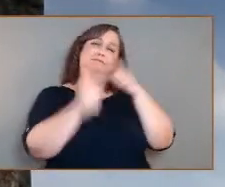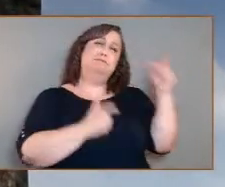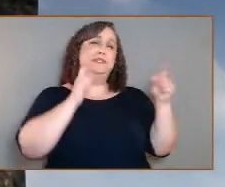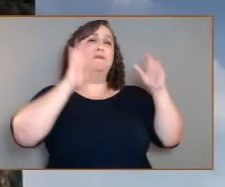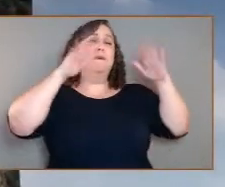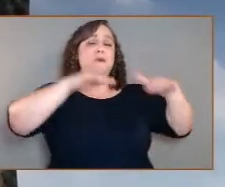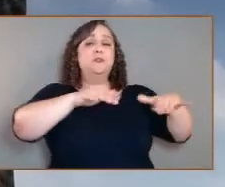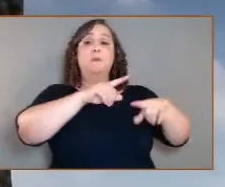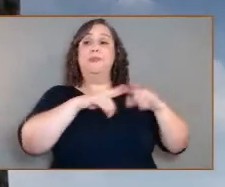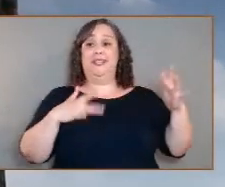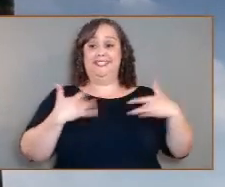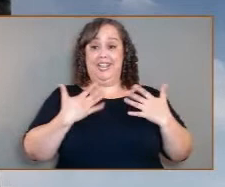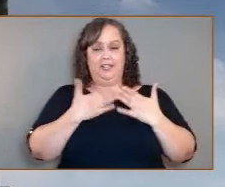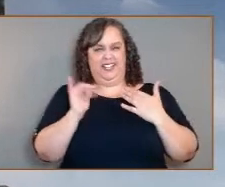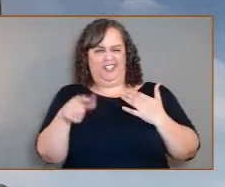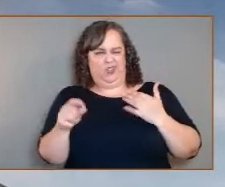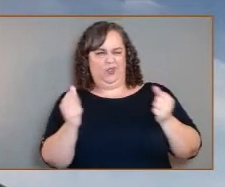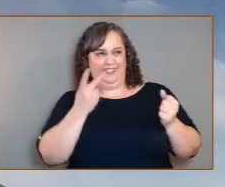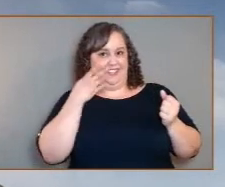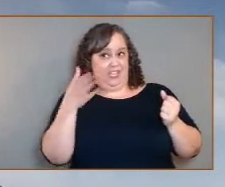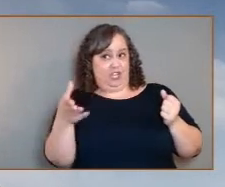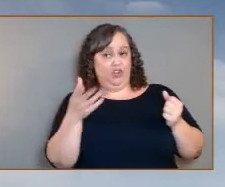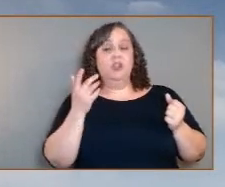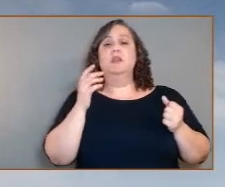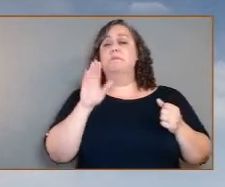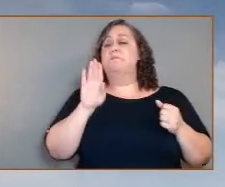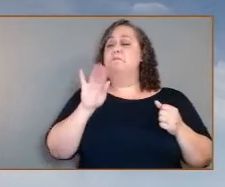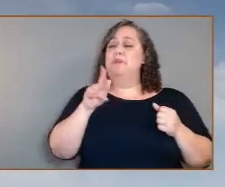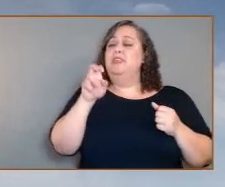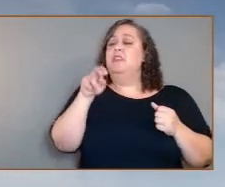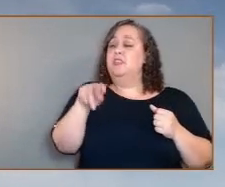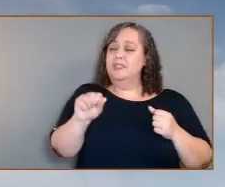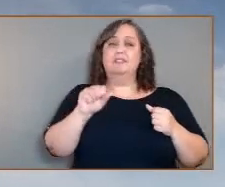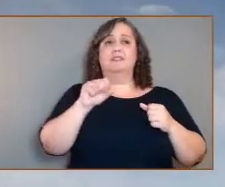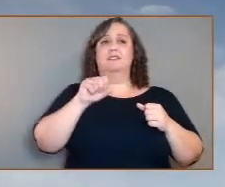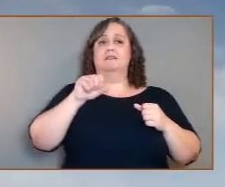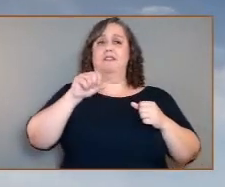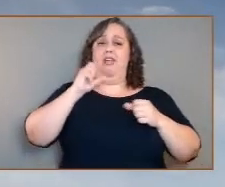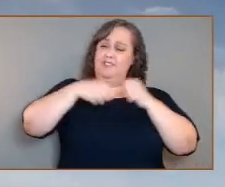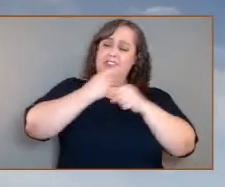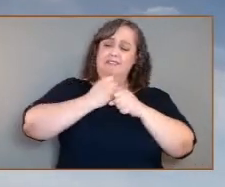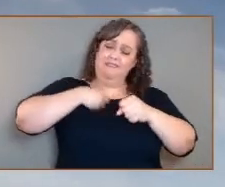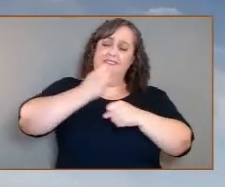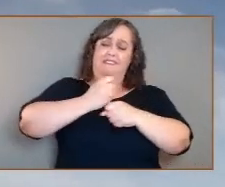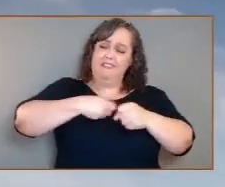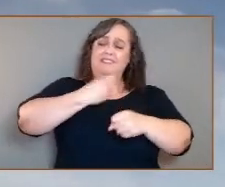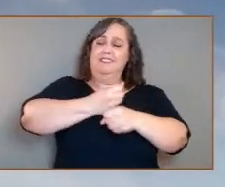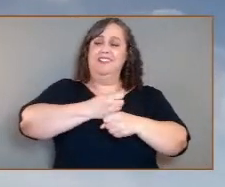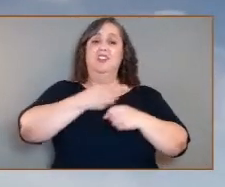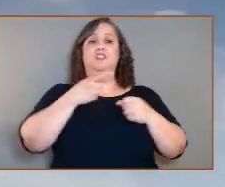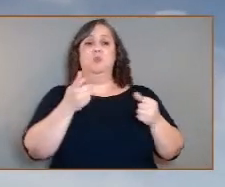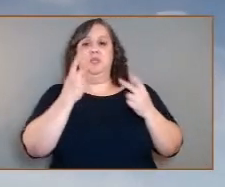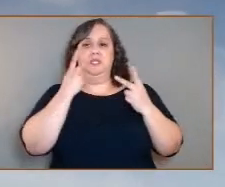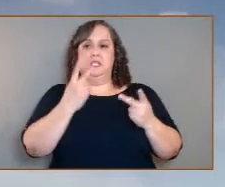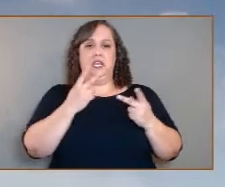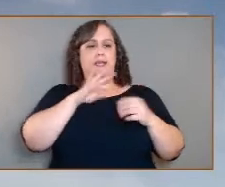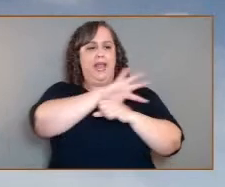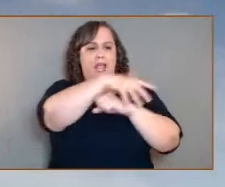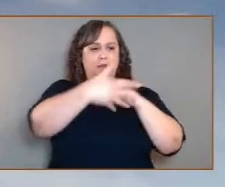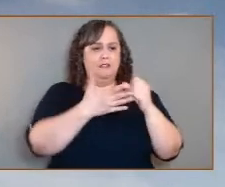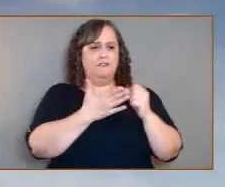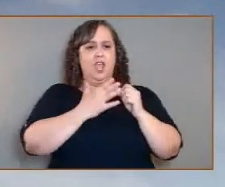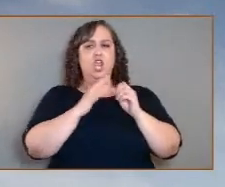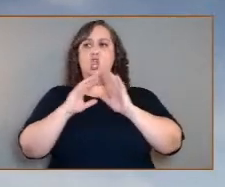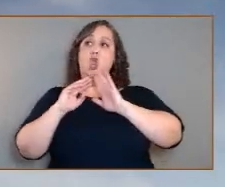perhaps for billions of years through Venus history. The exciting thing is that new atmosphere climate models developed by the community around the